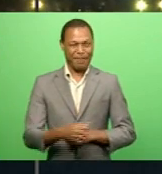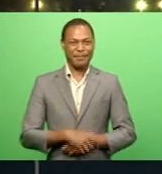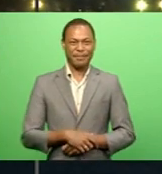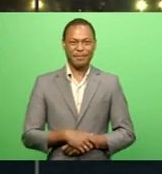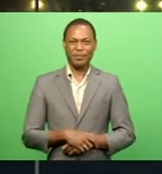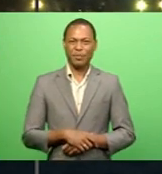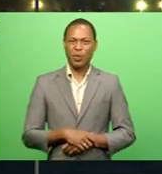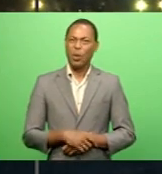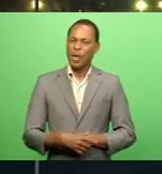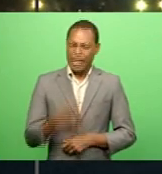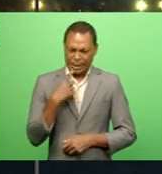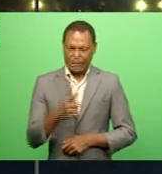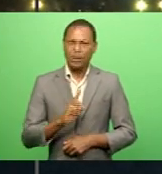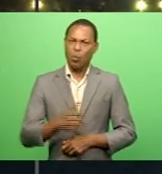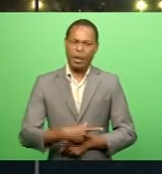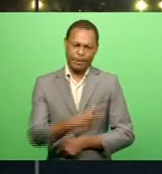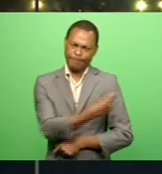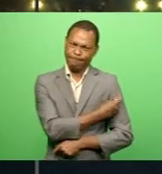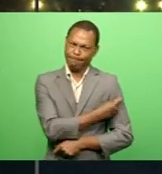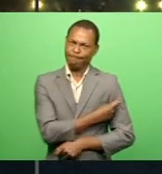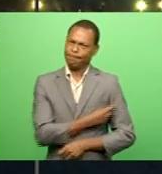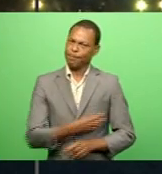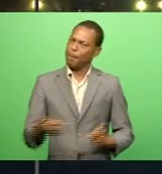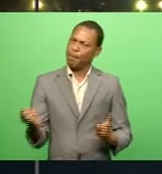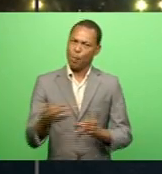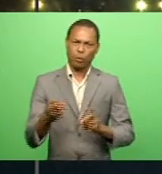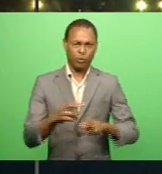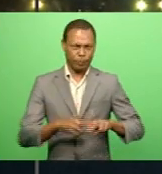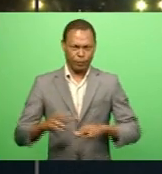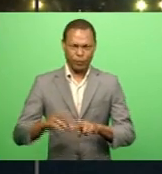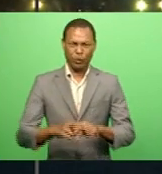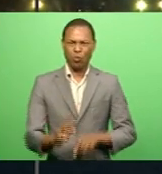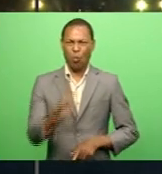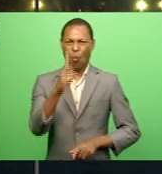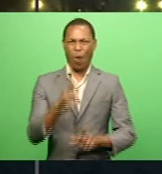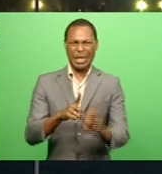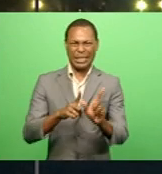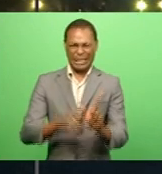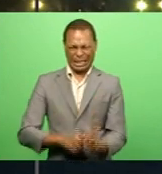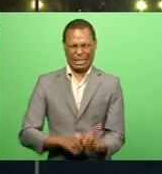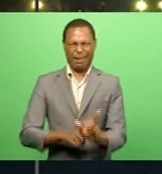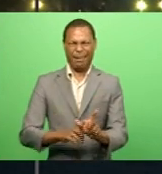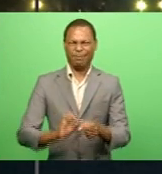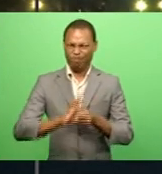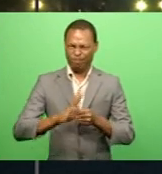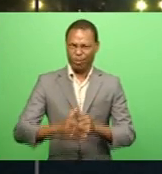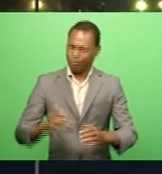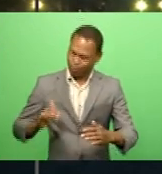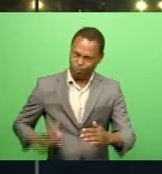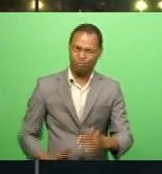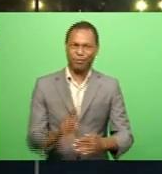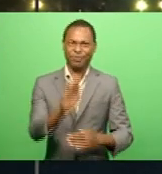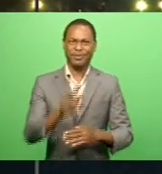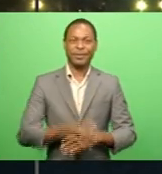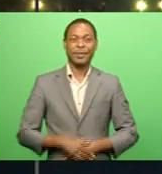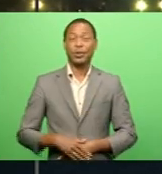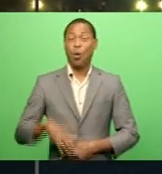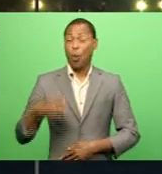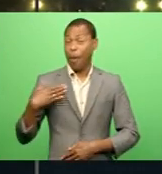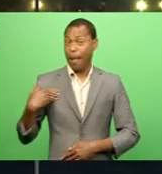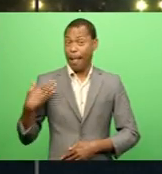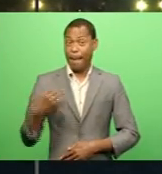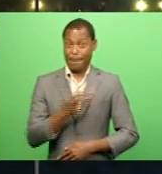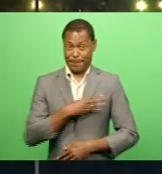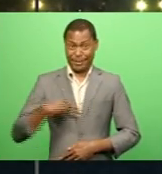that vaccination is key to Fiji's recovery From the year-long impact of the pandemic Health Minister Dr. Ifiremi Wangainambete